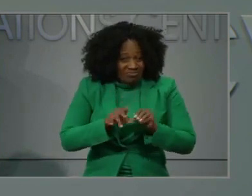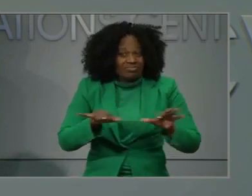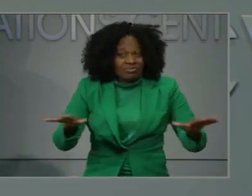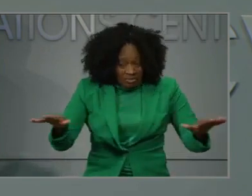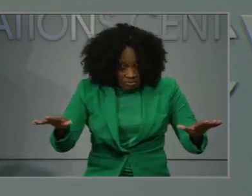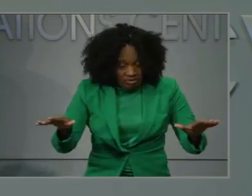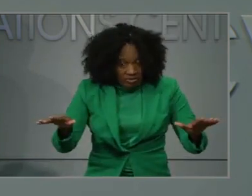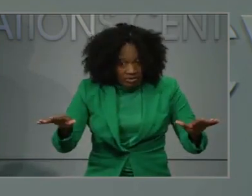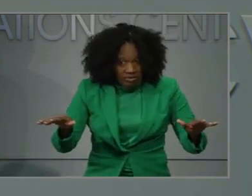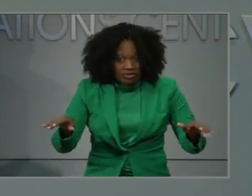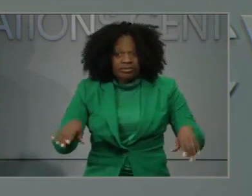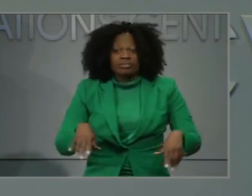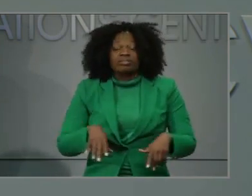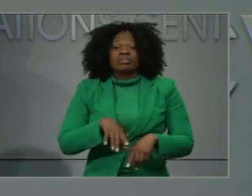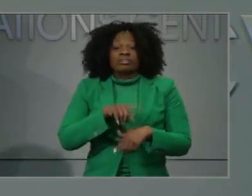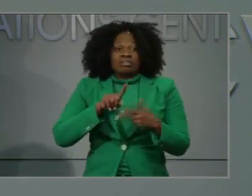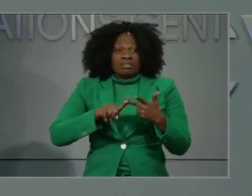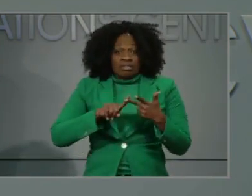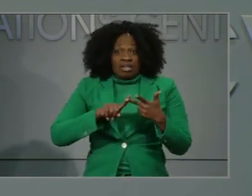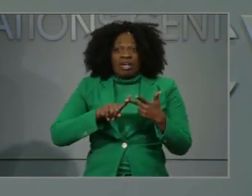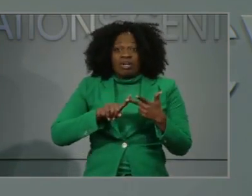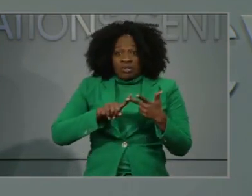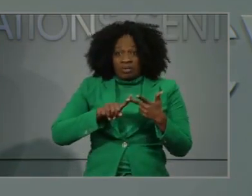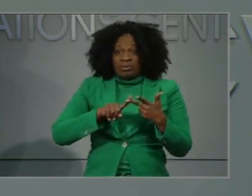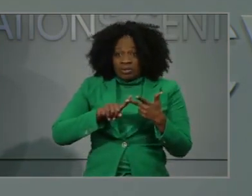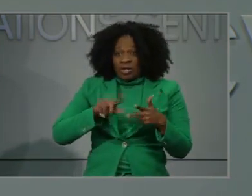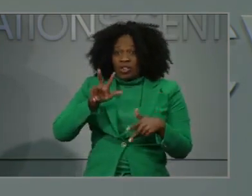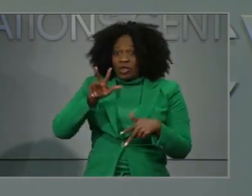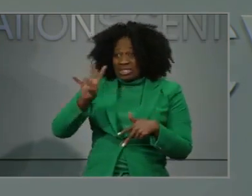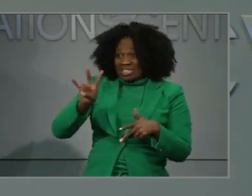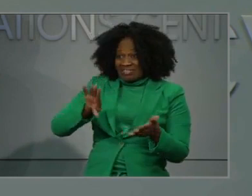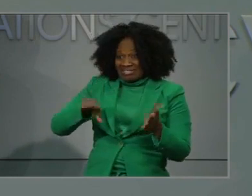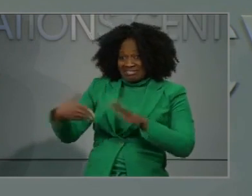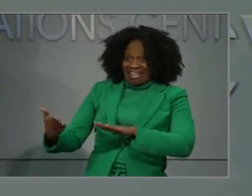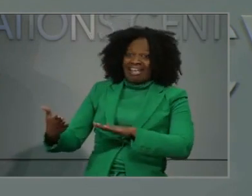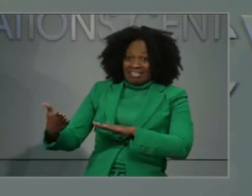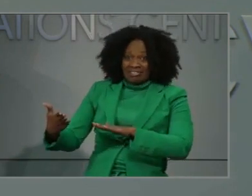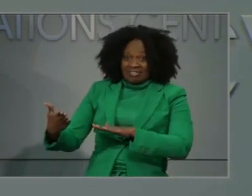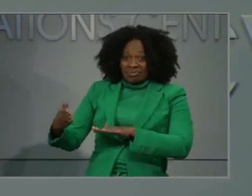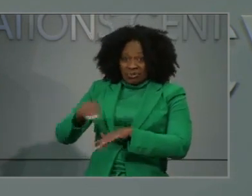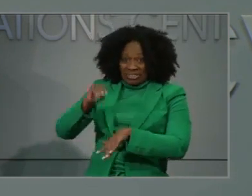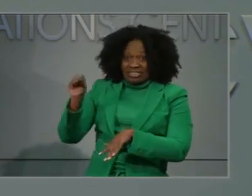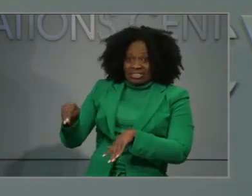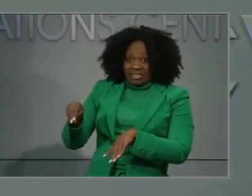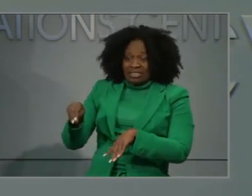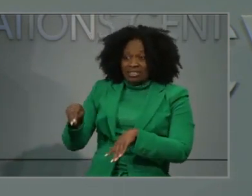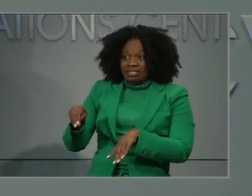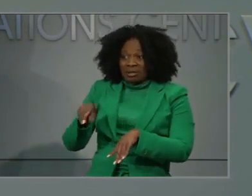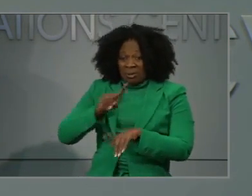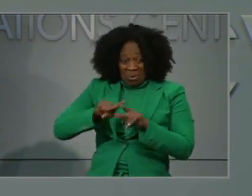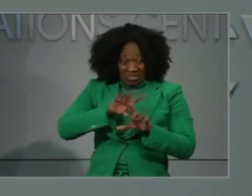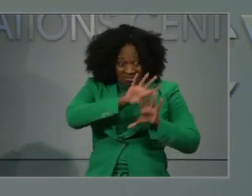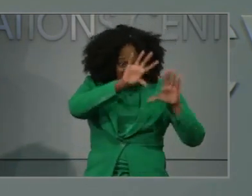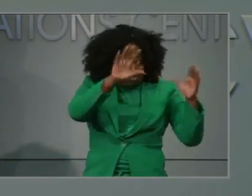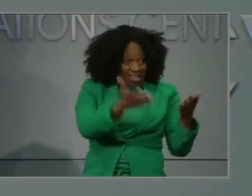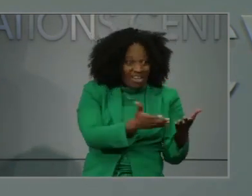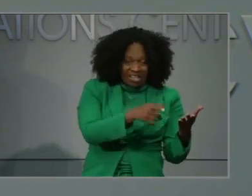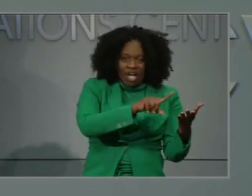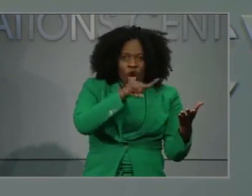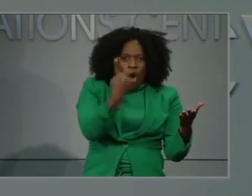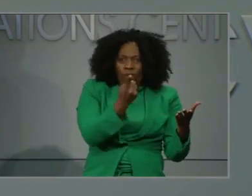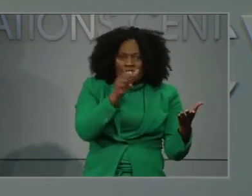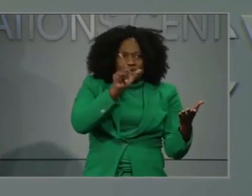percent of its deaths. Yet African-Americans are only 21 percent of North Carolina's population.